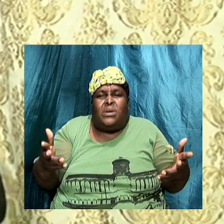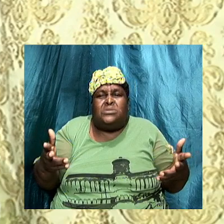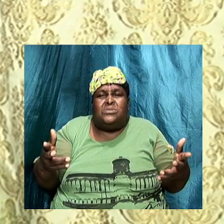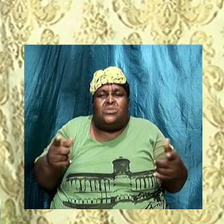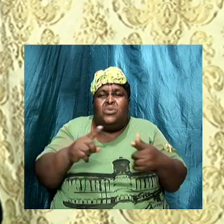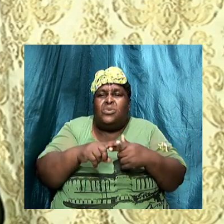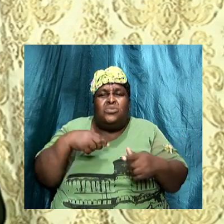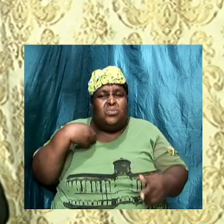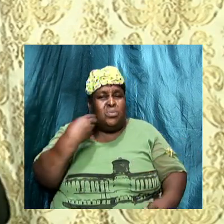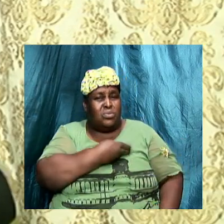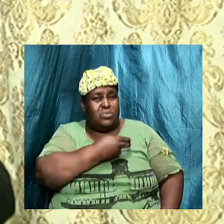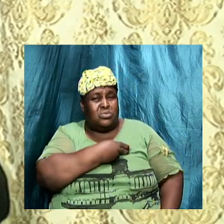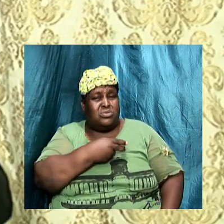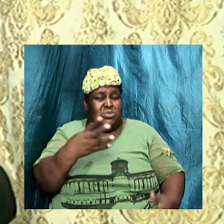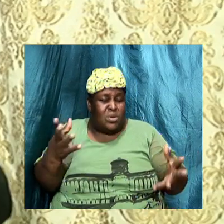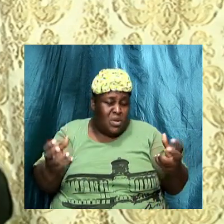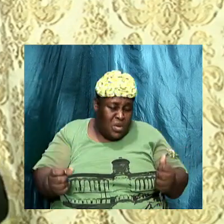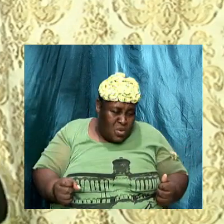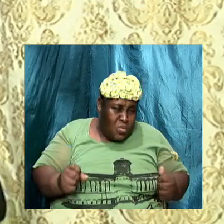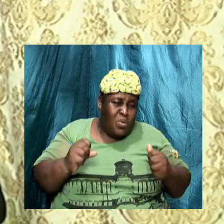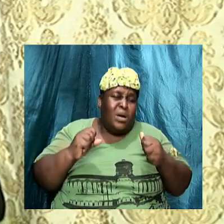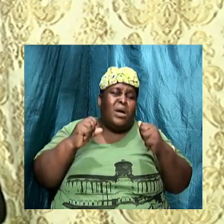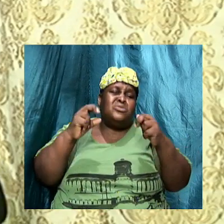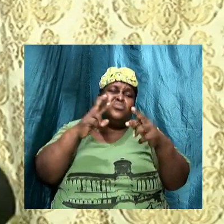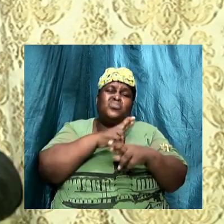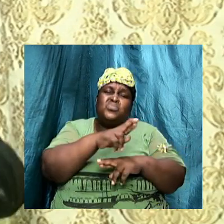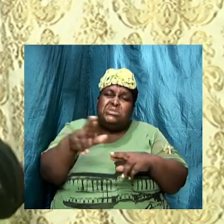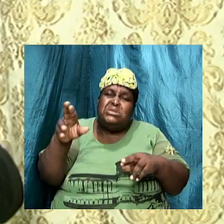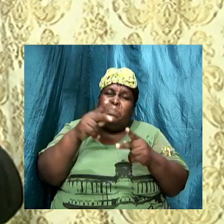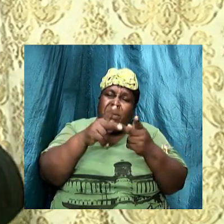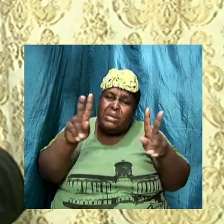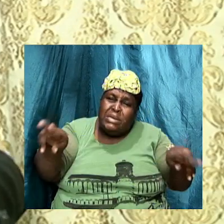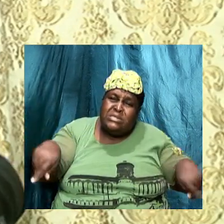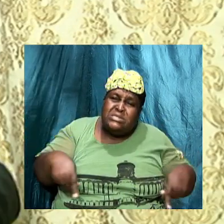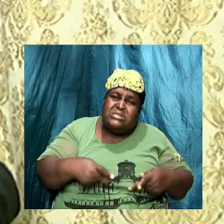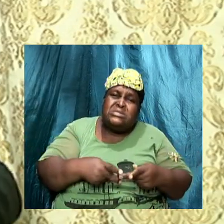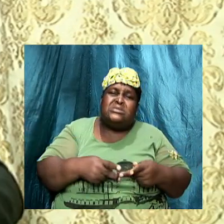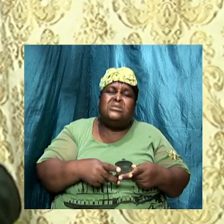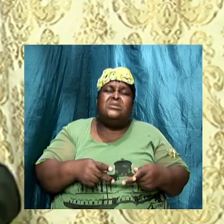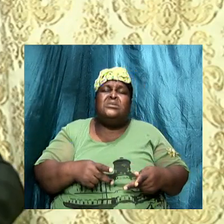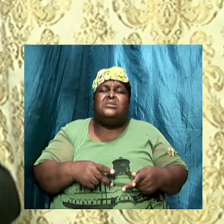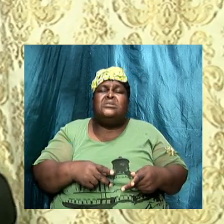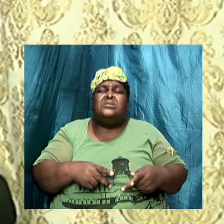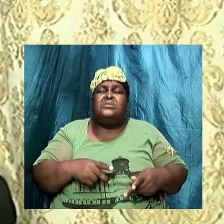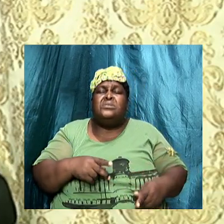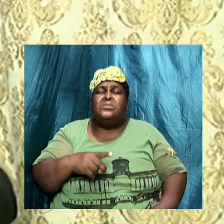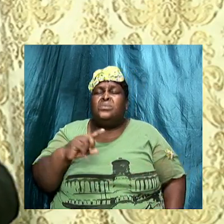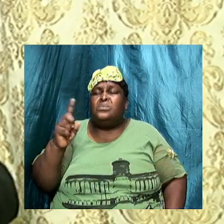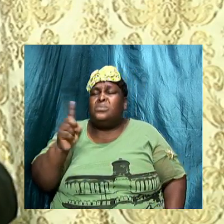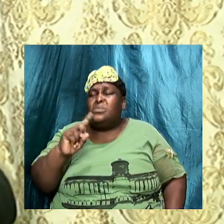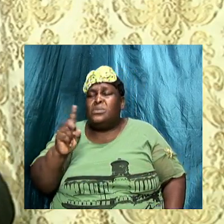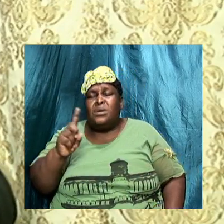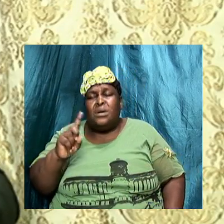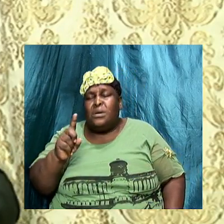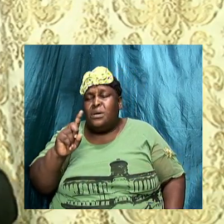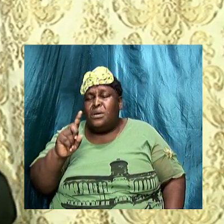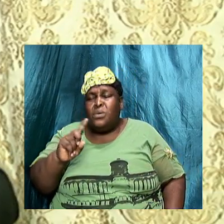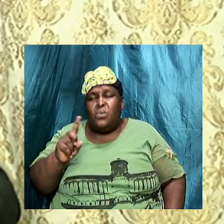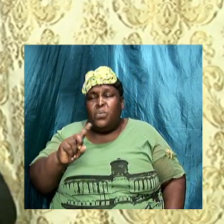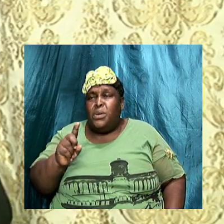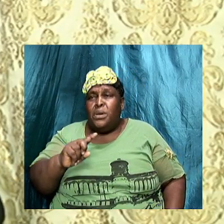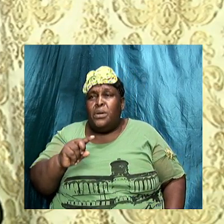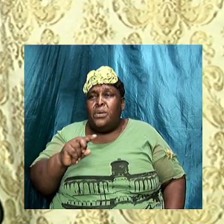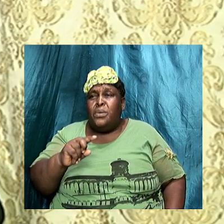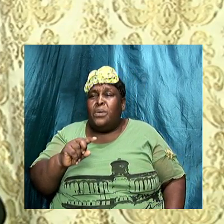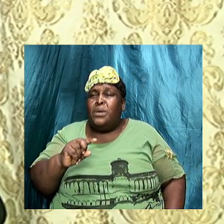I want us to get to that place. I want to get to that place wherever God wants of me. Amen. That is what I